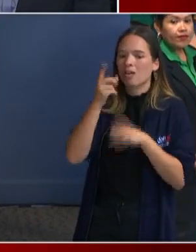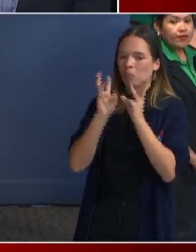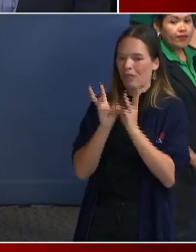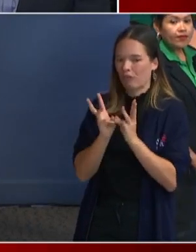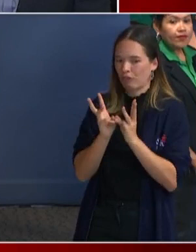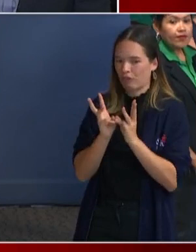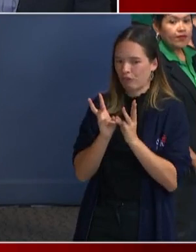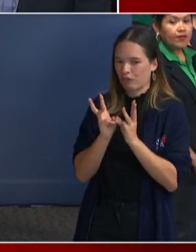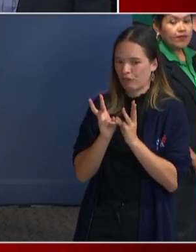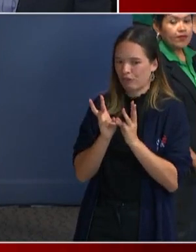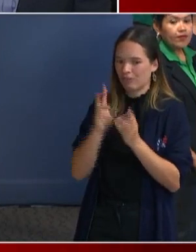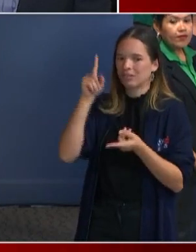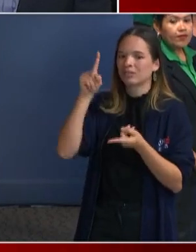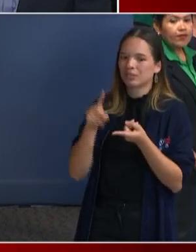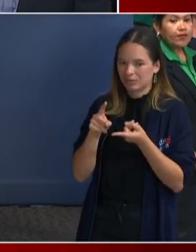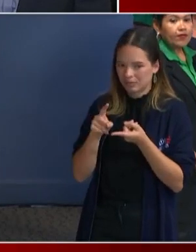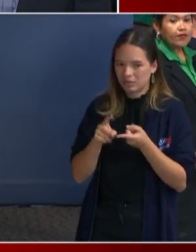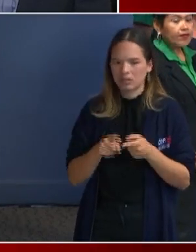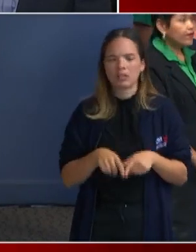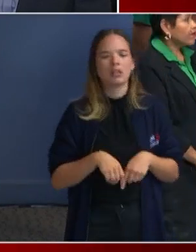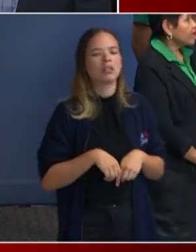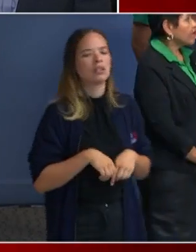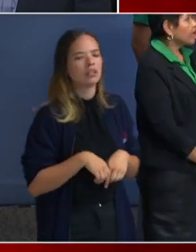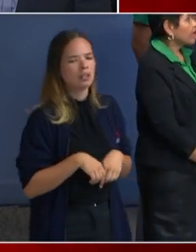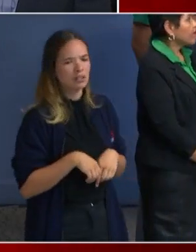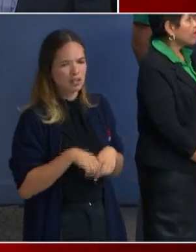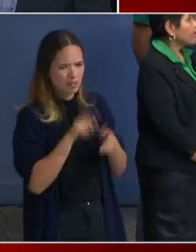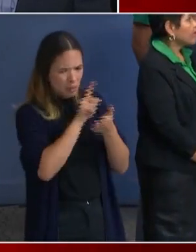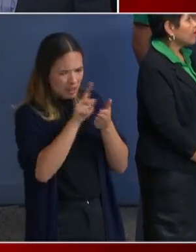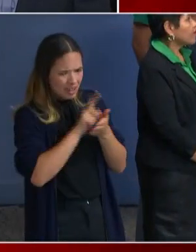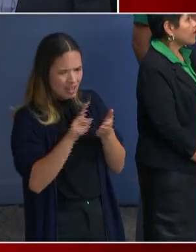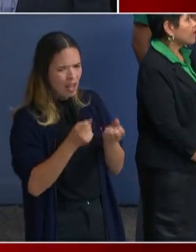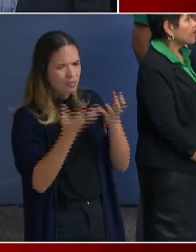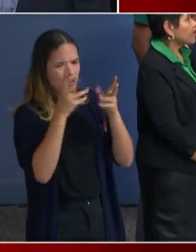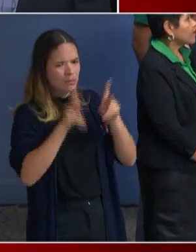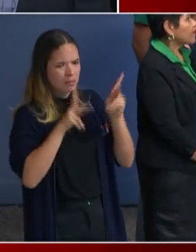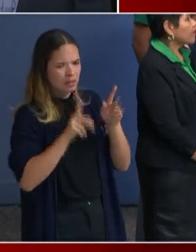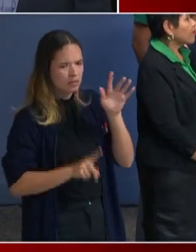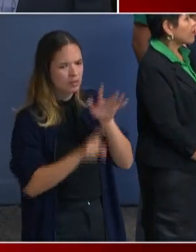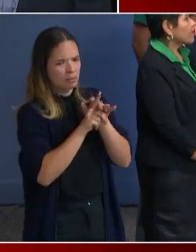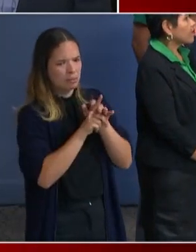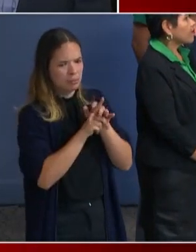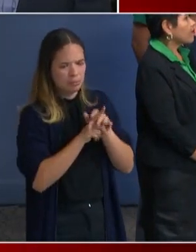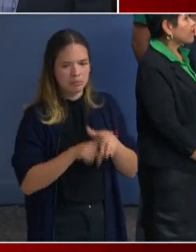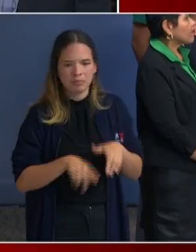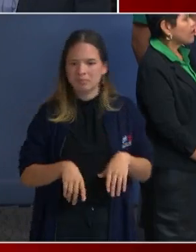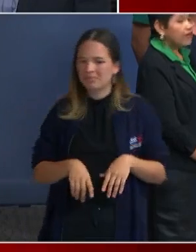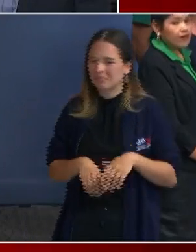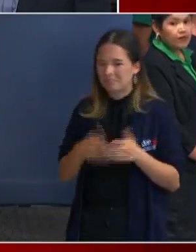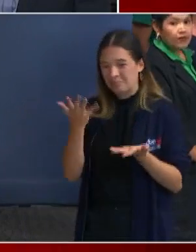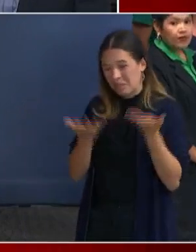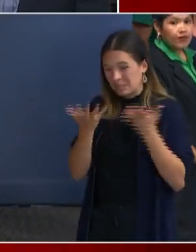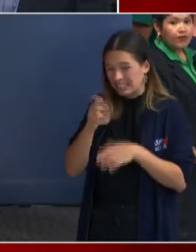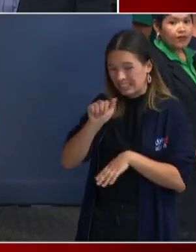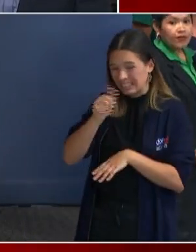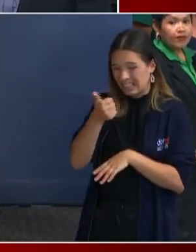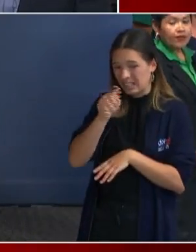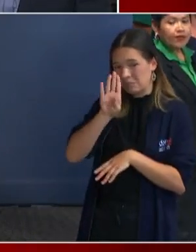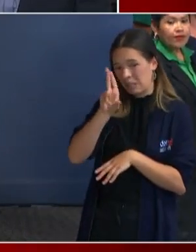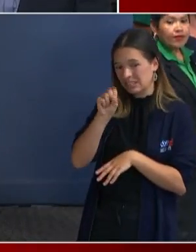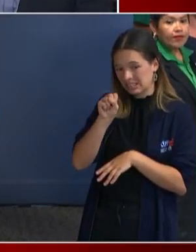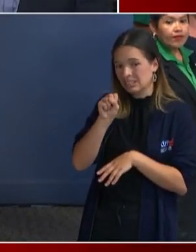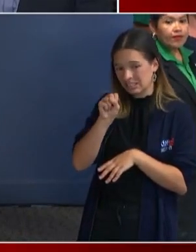like, weekly, how many folks are you receiving? Uh, weekly, we're receiving probably 10 buses. 10 buses a week. Yes.